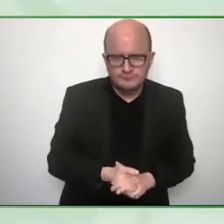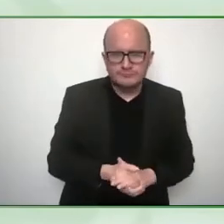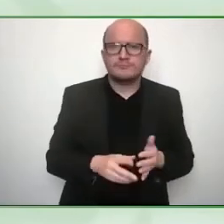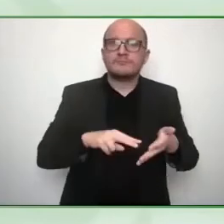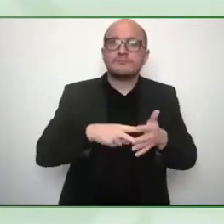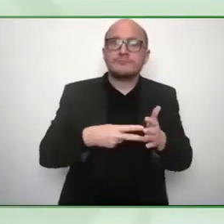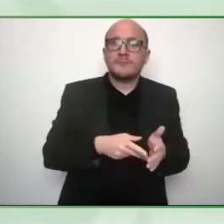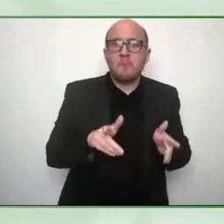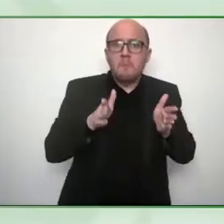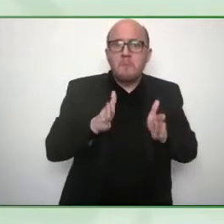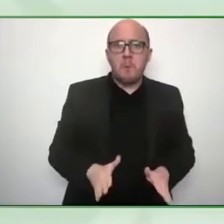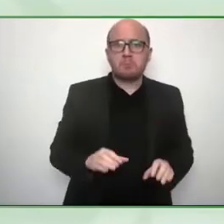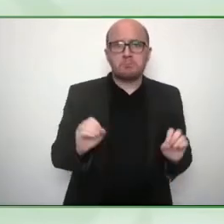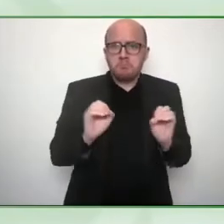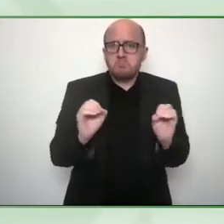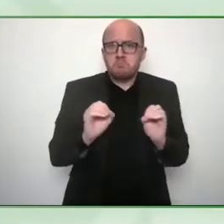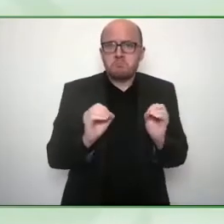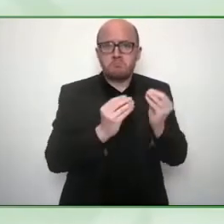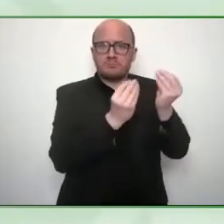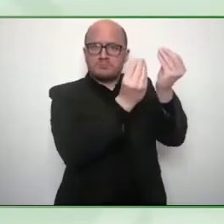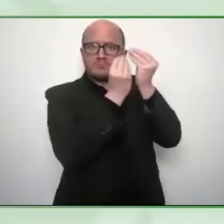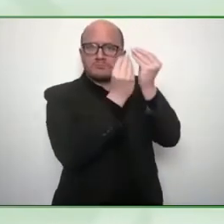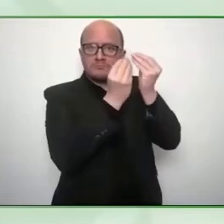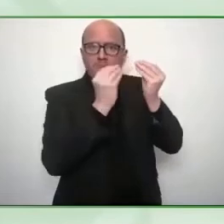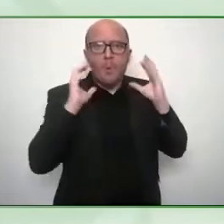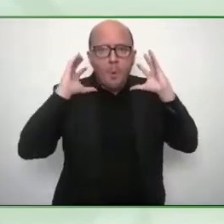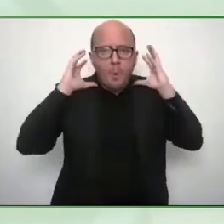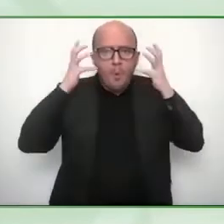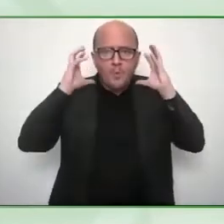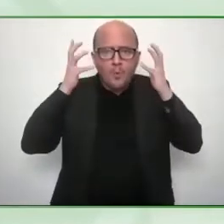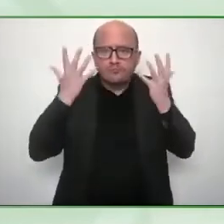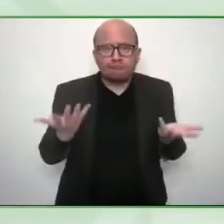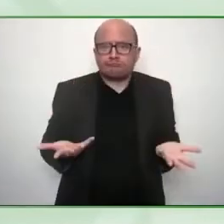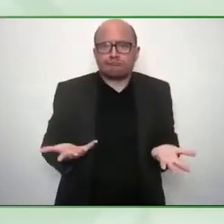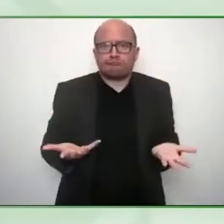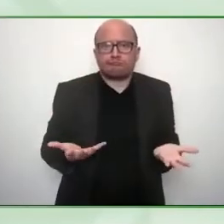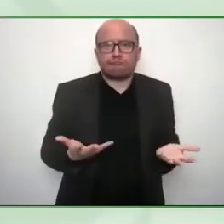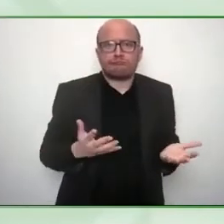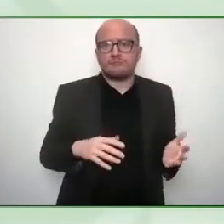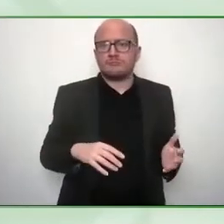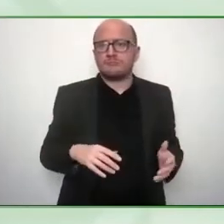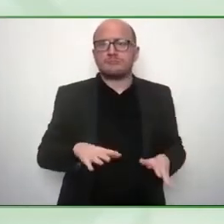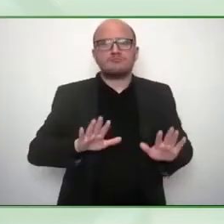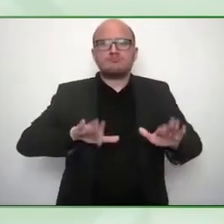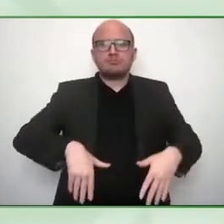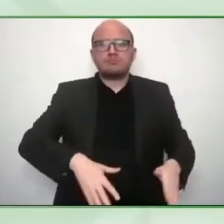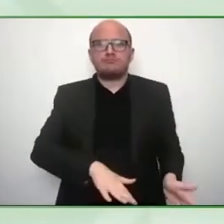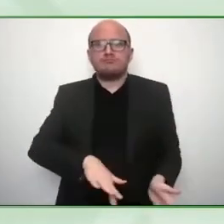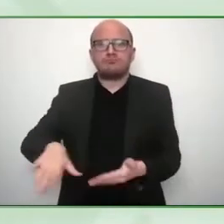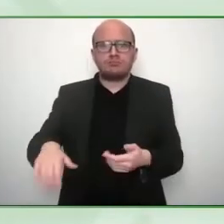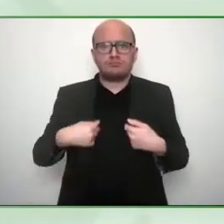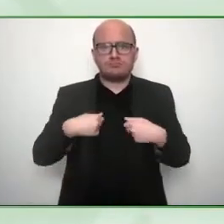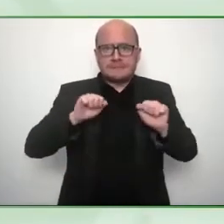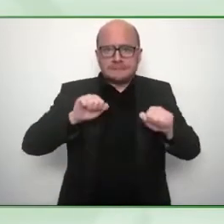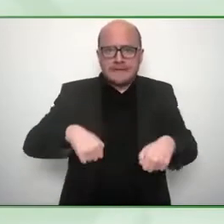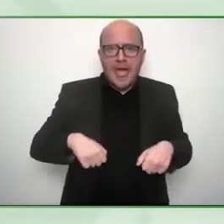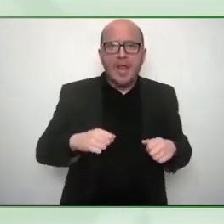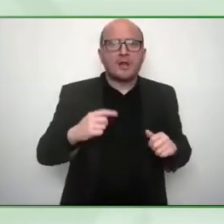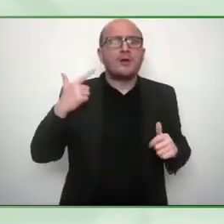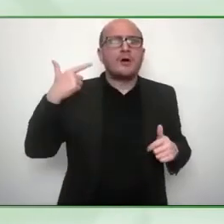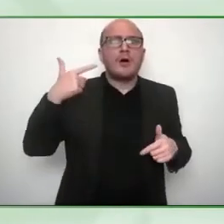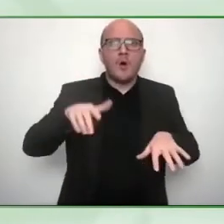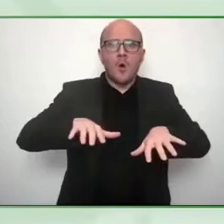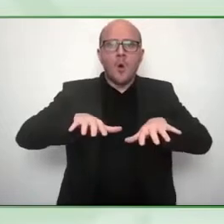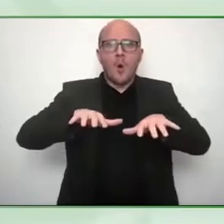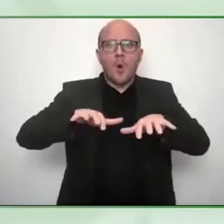trained auditory technician who is able to perform a three-dimensional scan of the ear using an